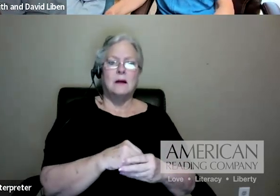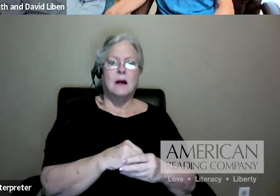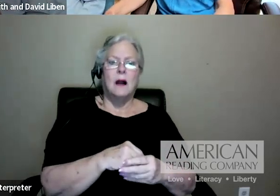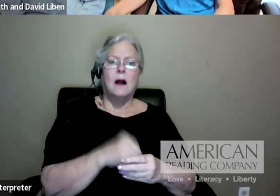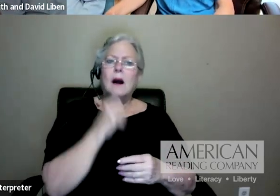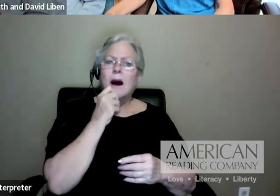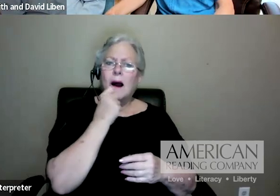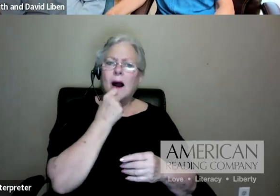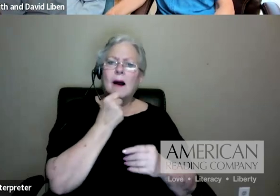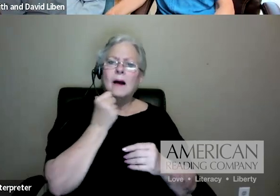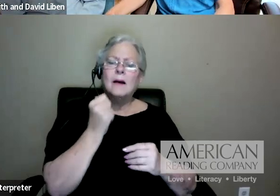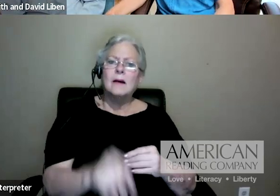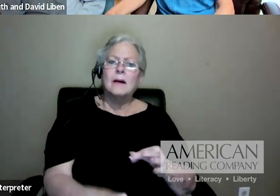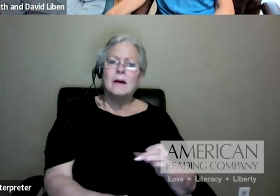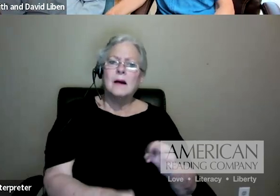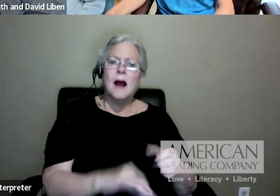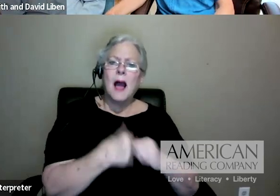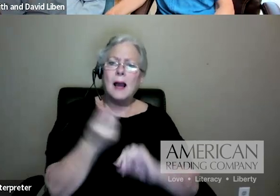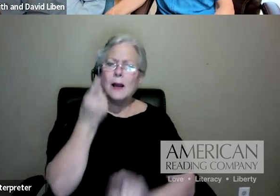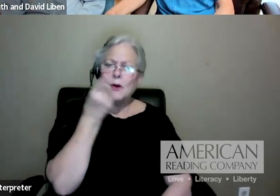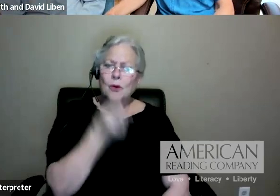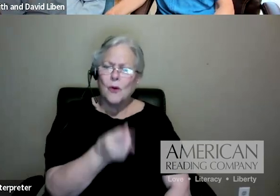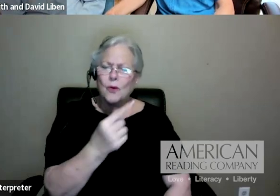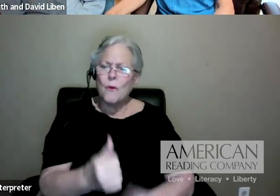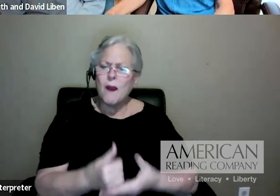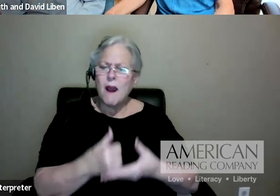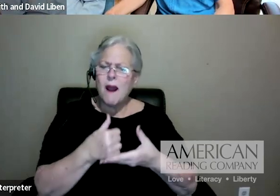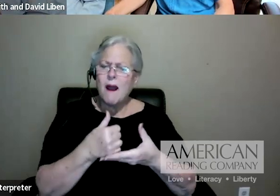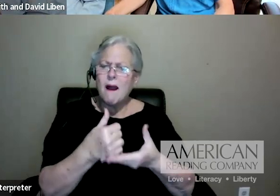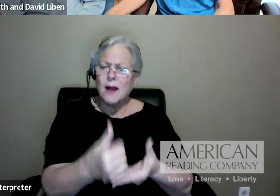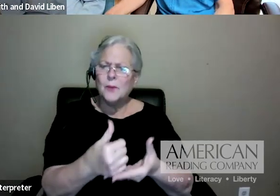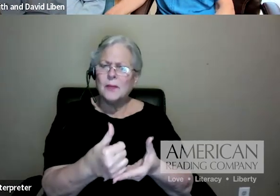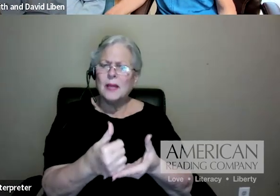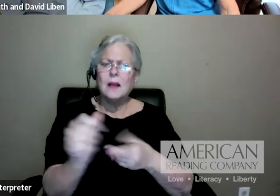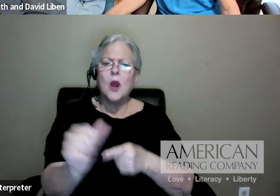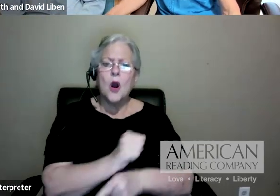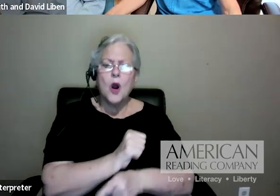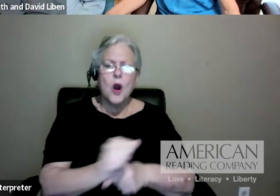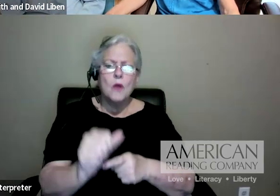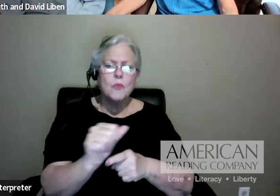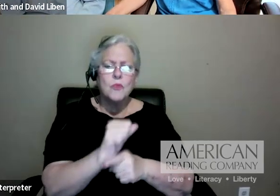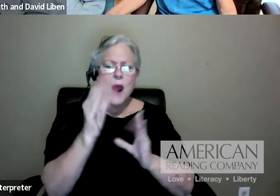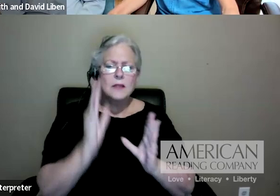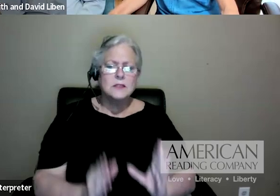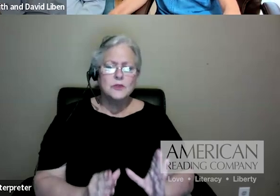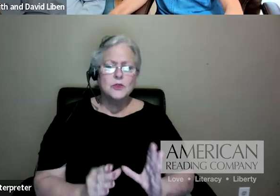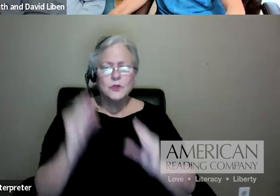So how are you helping practitioners, states